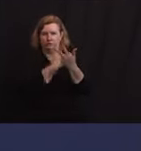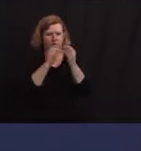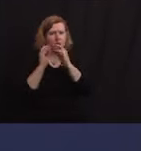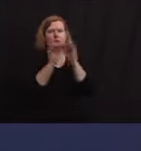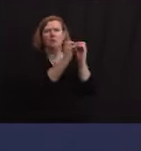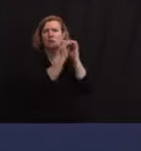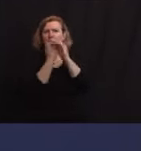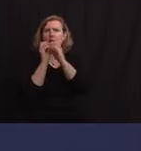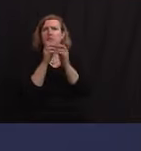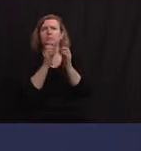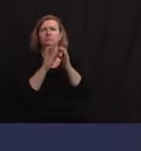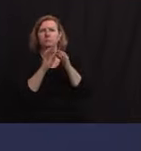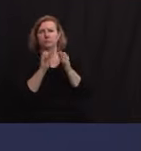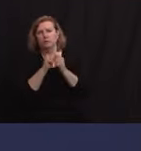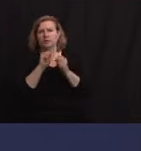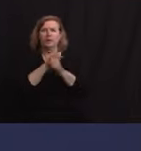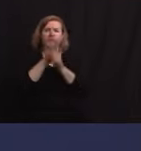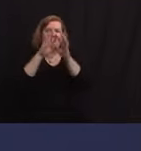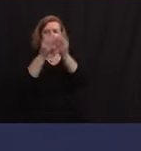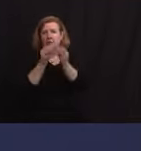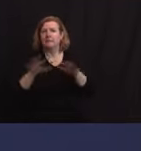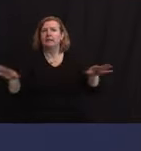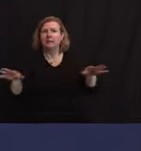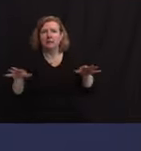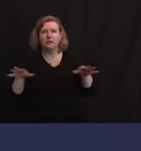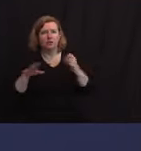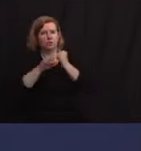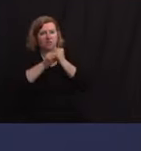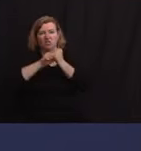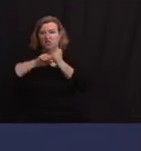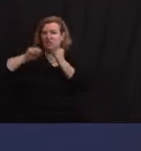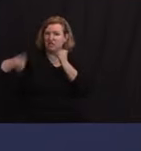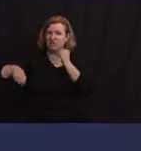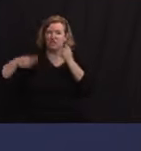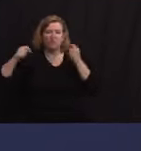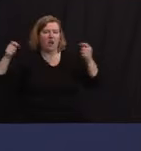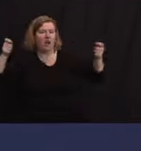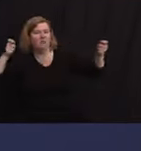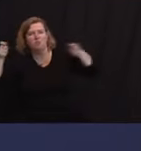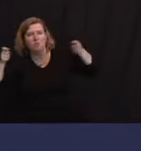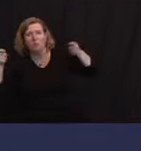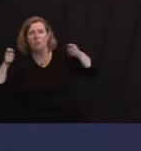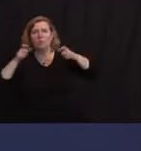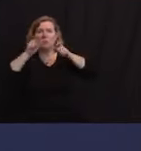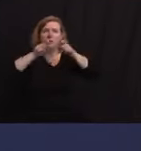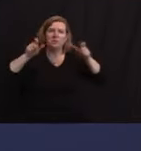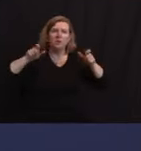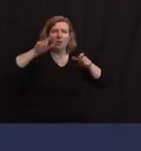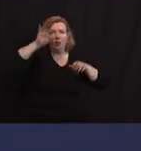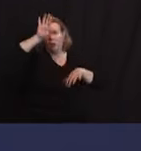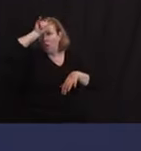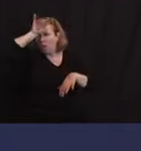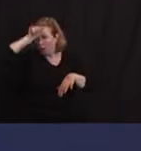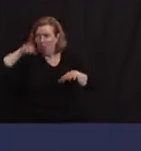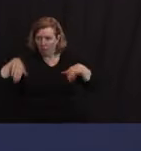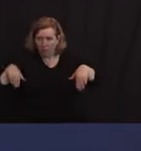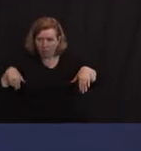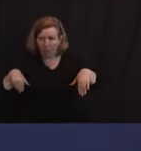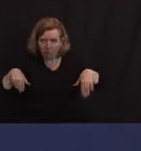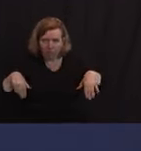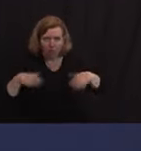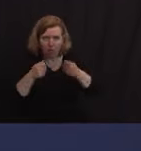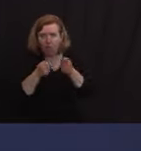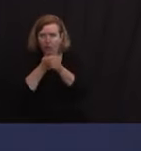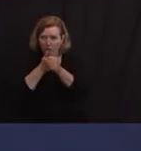about this whole pandemic being exaggerated to control people and quote-unquote train them to follow directives by having